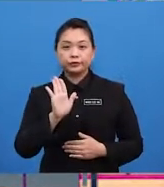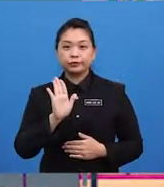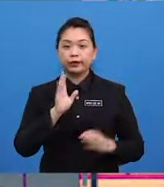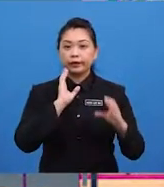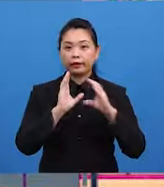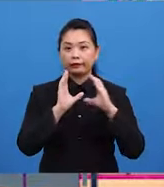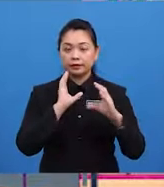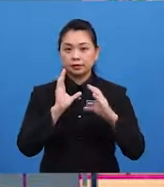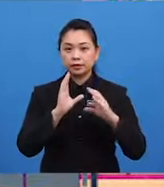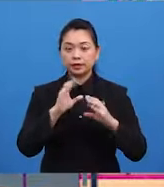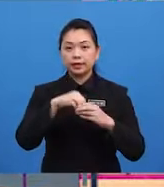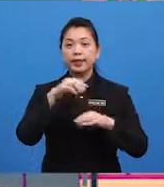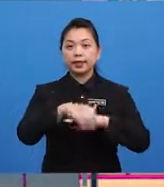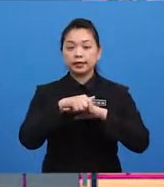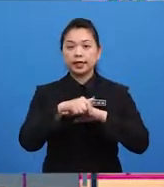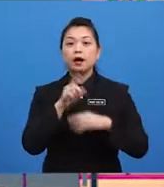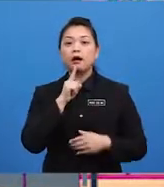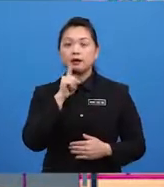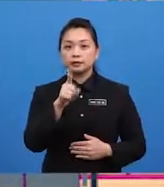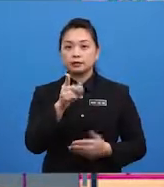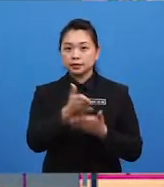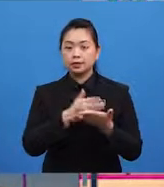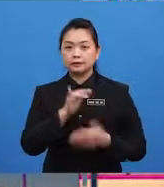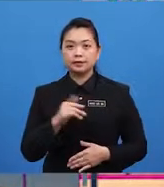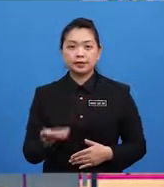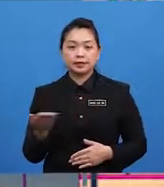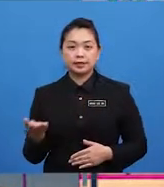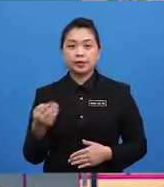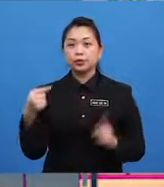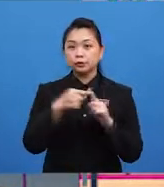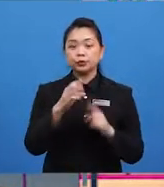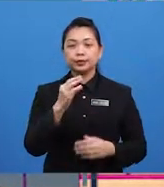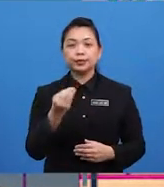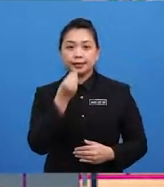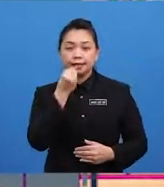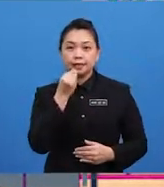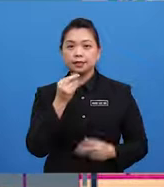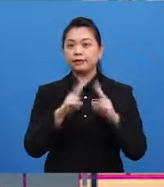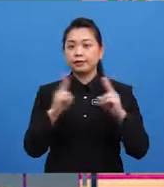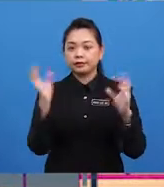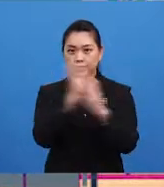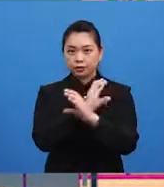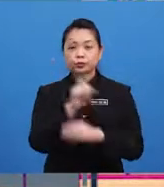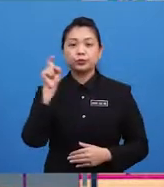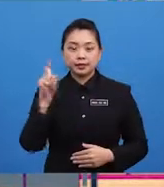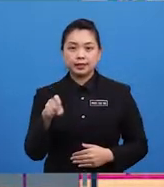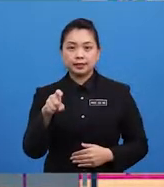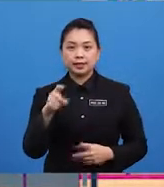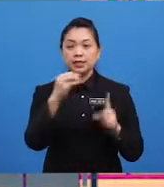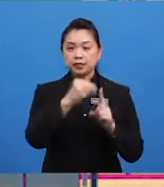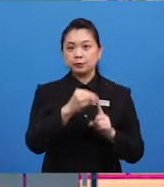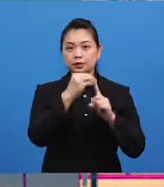ordering something to eat still can be a challenge. You need a specific vocabulary and